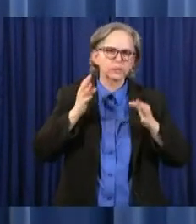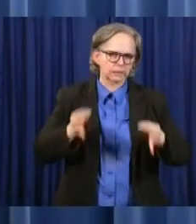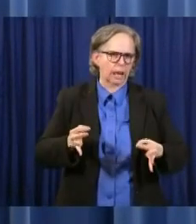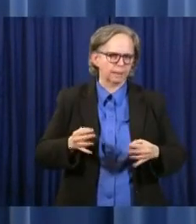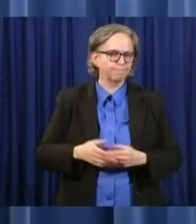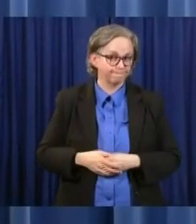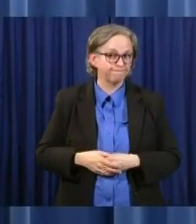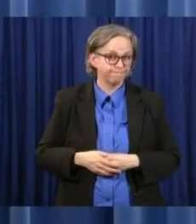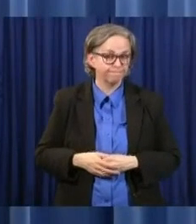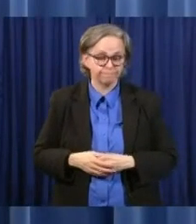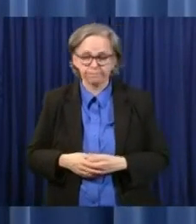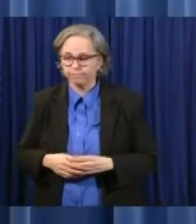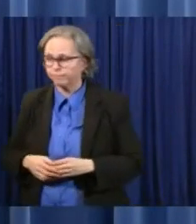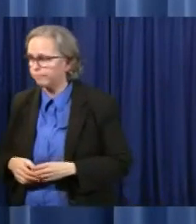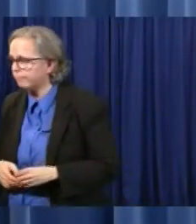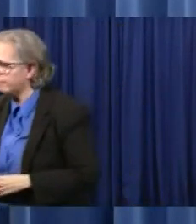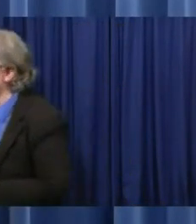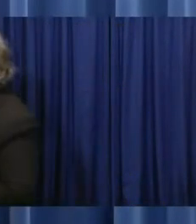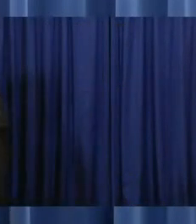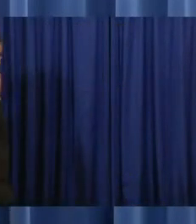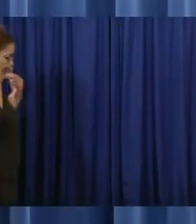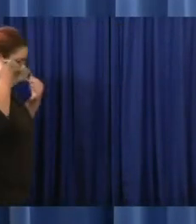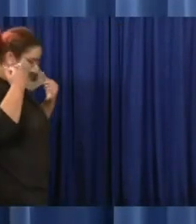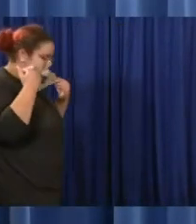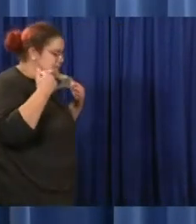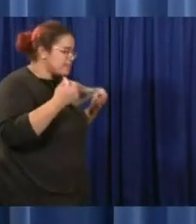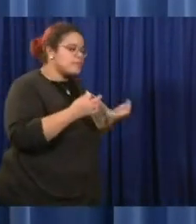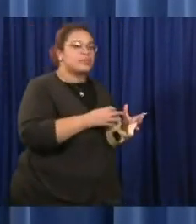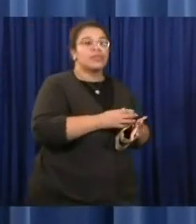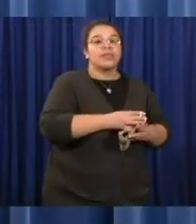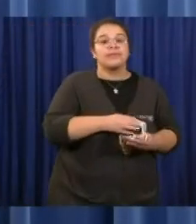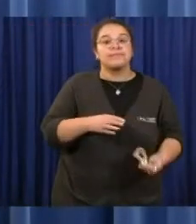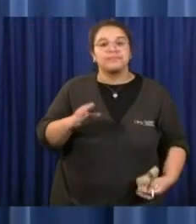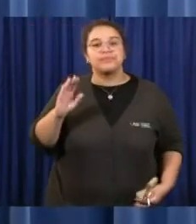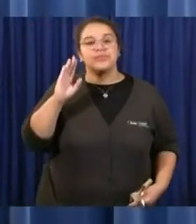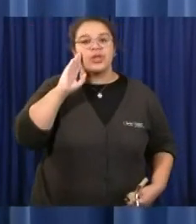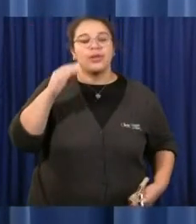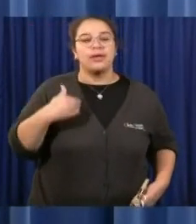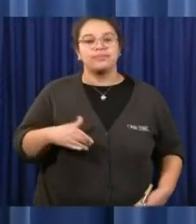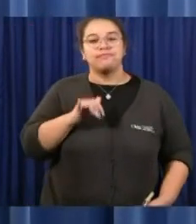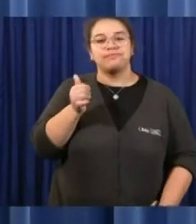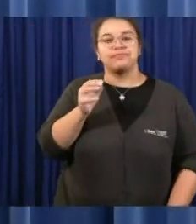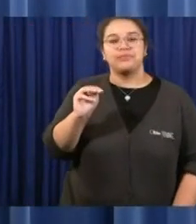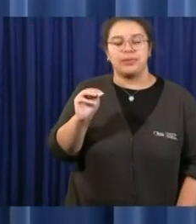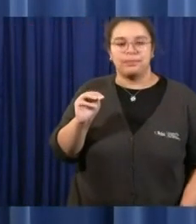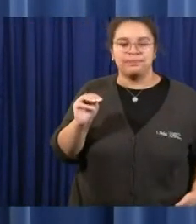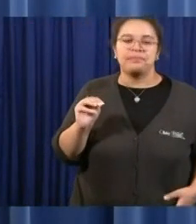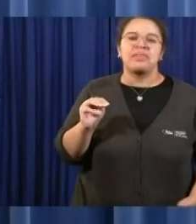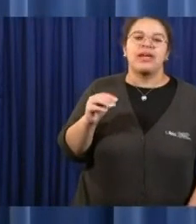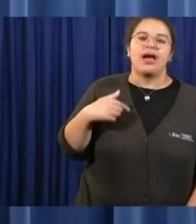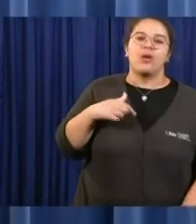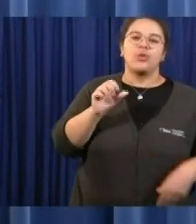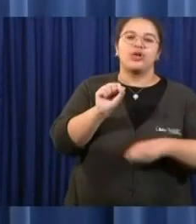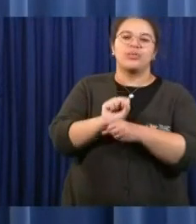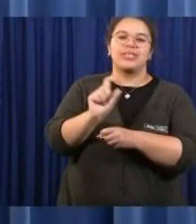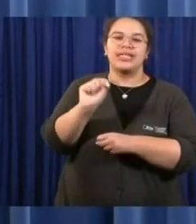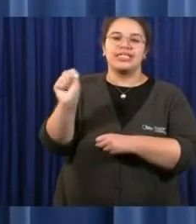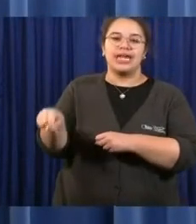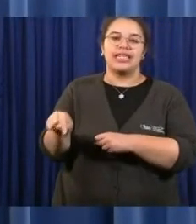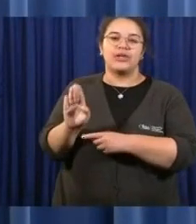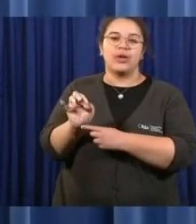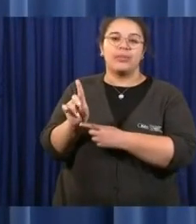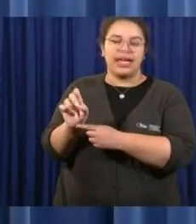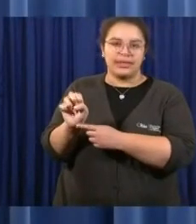Hello, Governor. Jim Provence with the Toledo Blade. Um, your H2 Ohio program to clean up all, uh, uh, Erie, um,